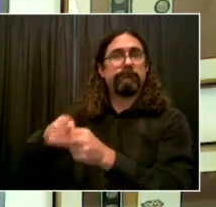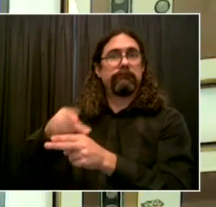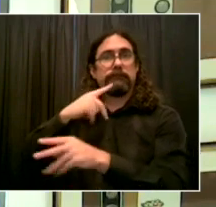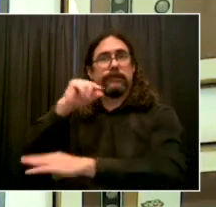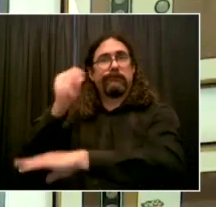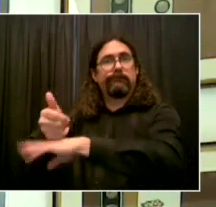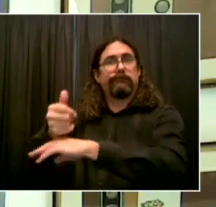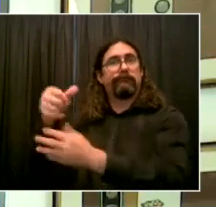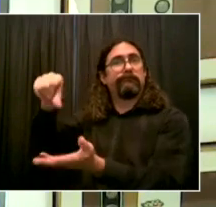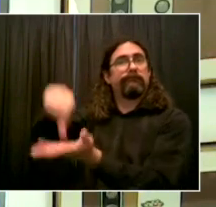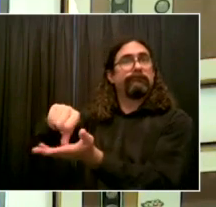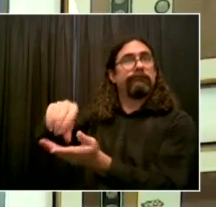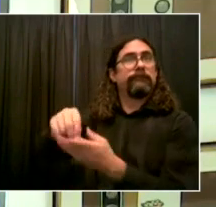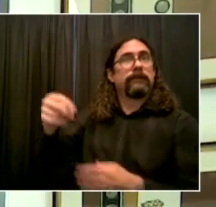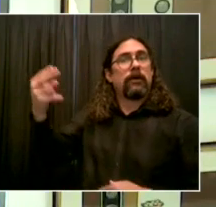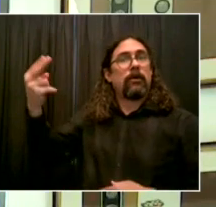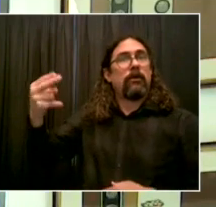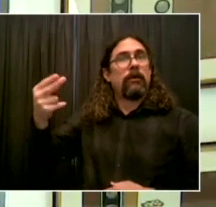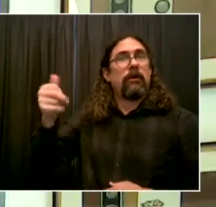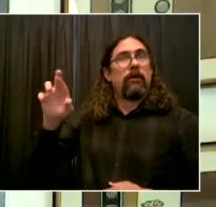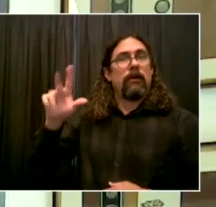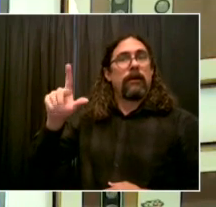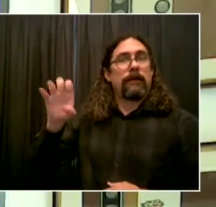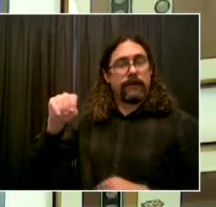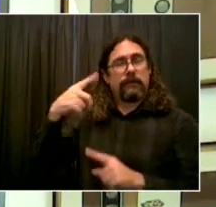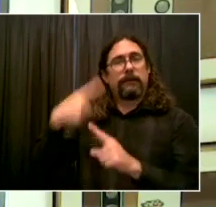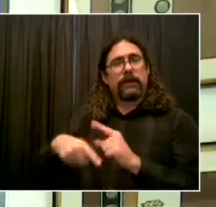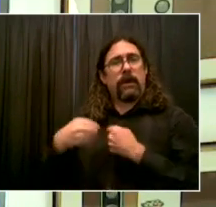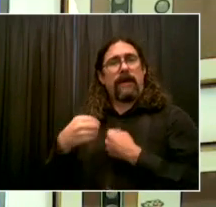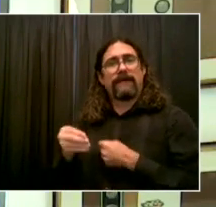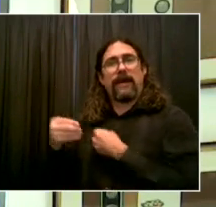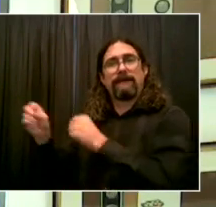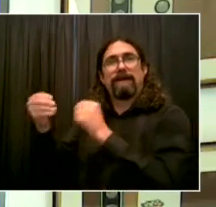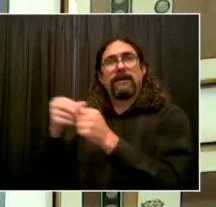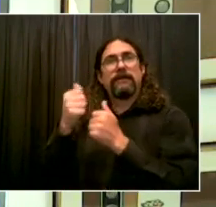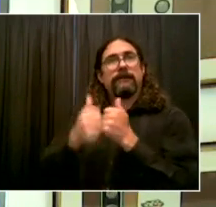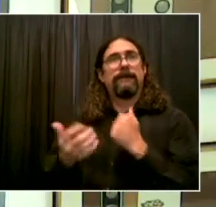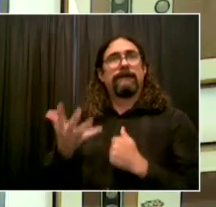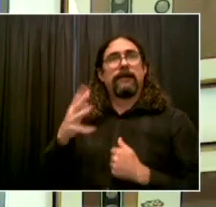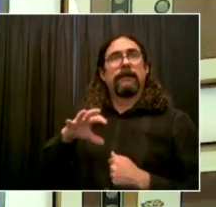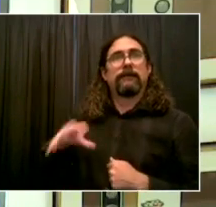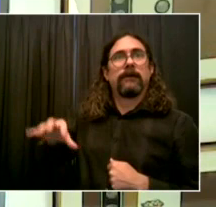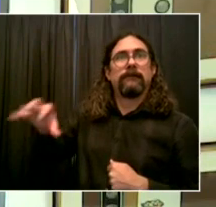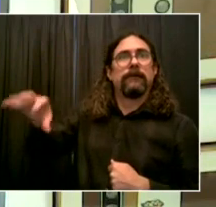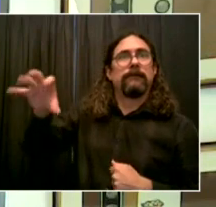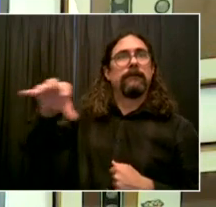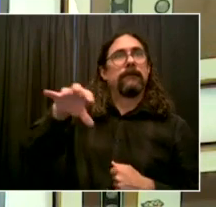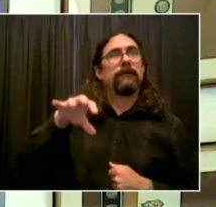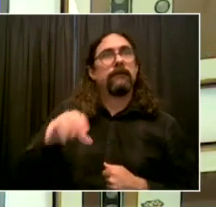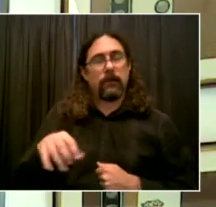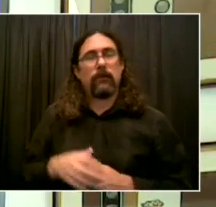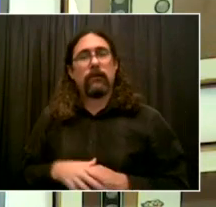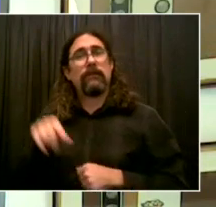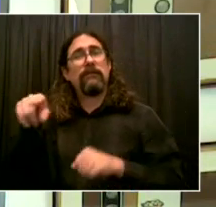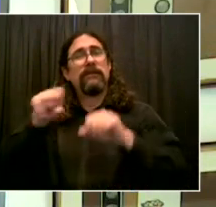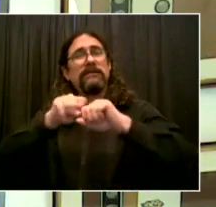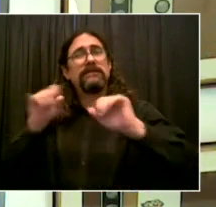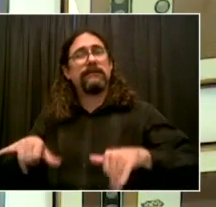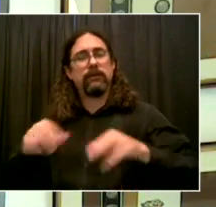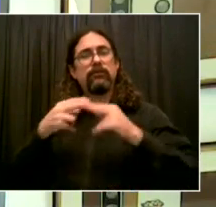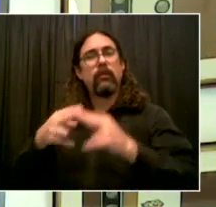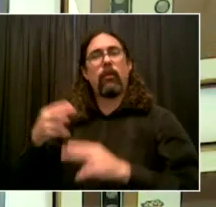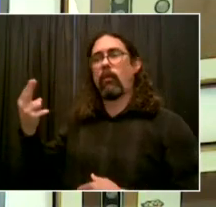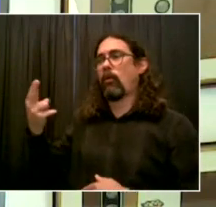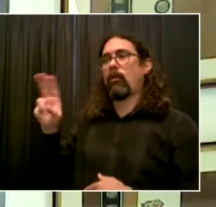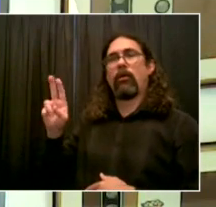innovation, training and preparing a diverse workforce, engaging communities, and most importantly, with a focused